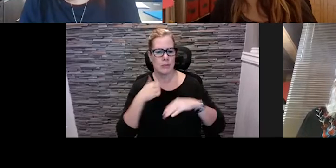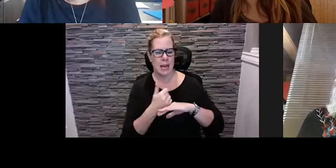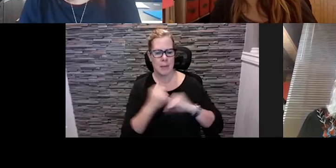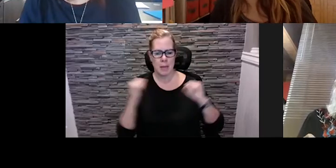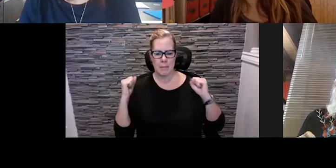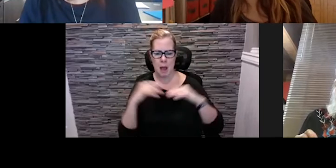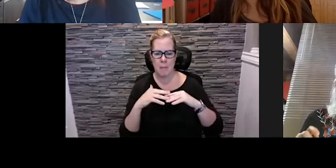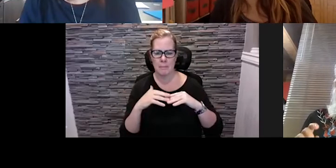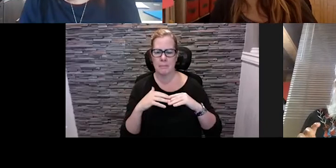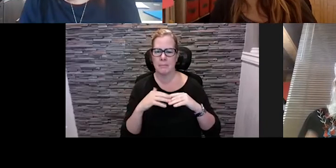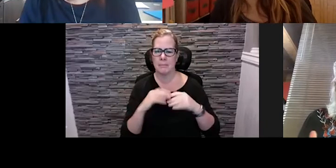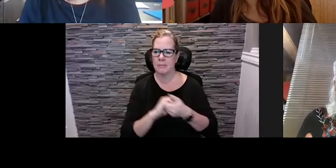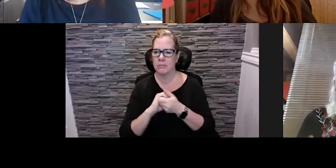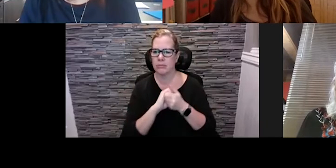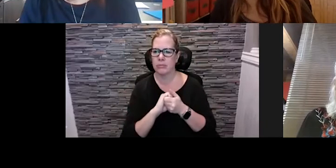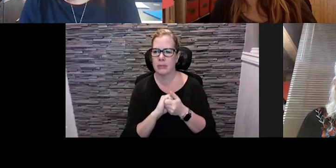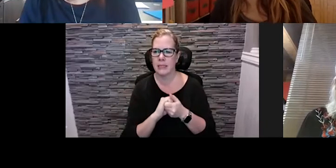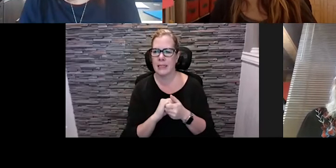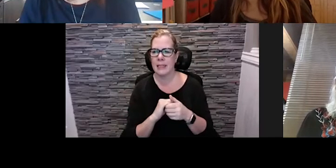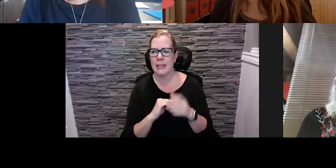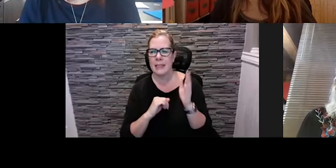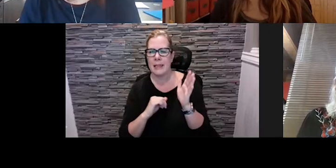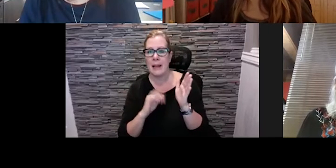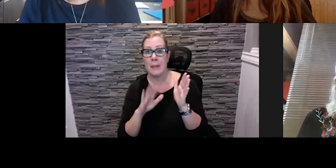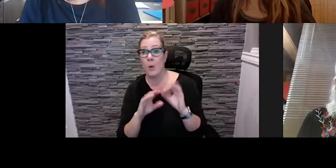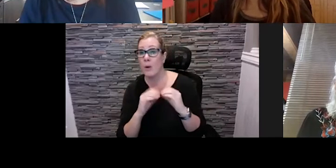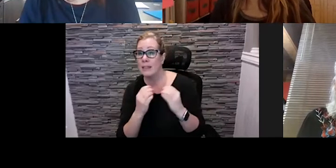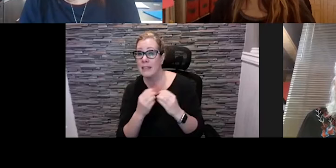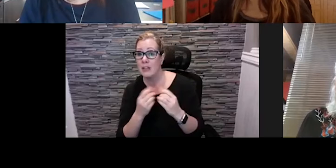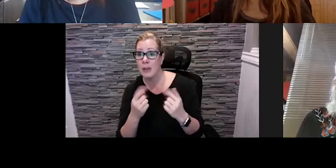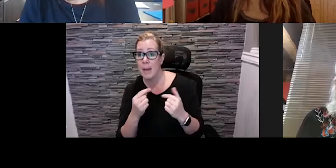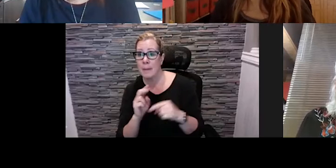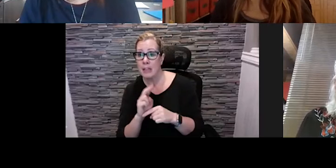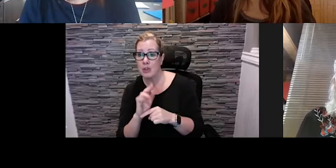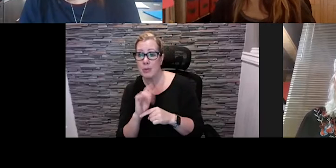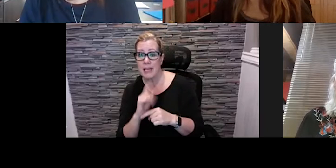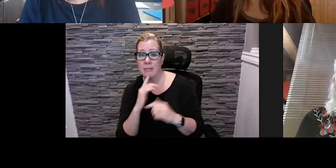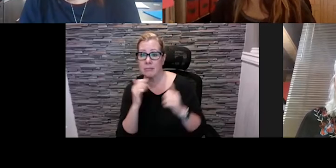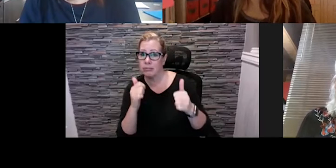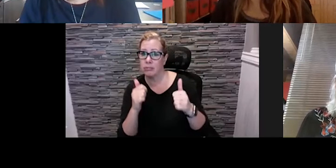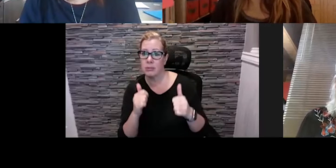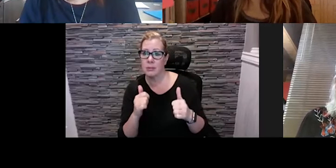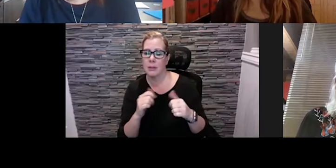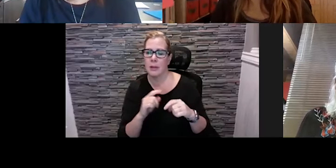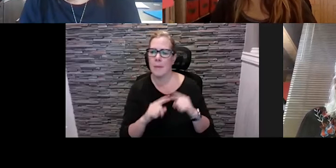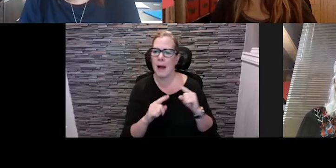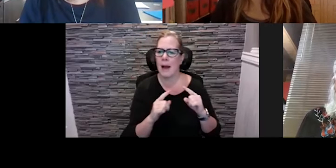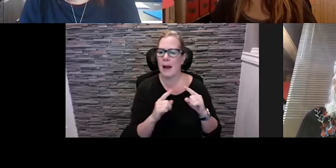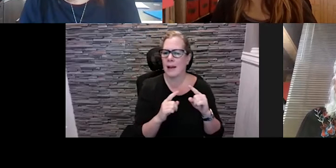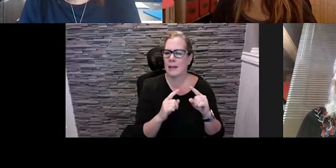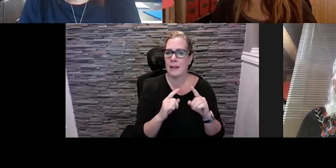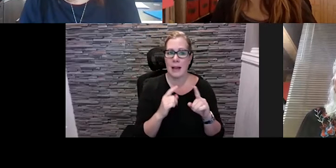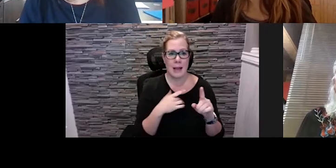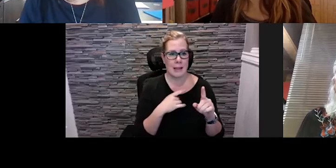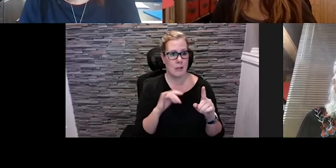where it almost felt a bit turnkey that organizations could come and utilize it um because i love you know where jen's mind goes